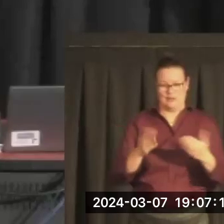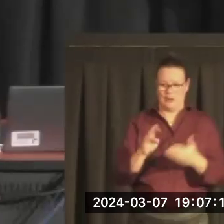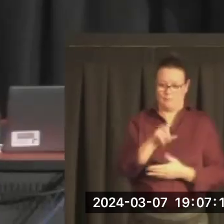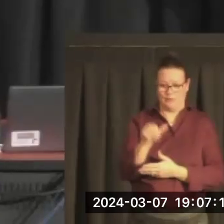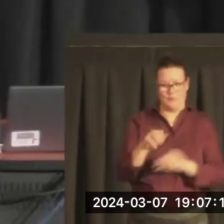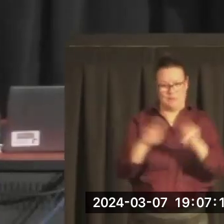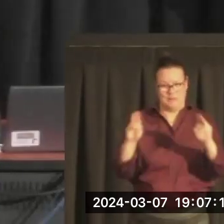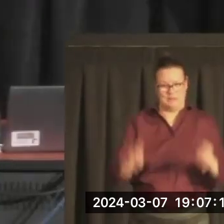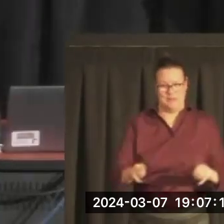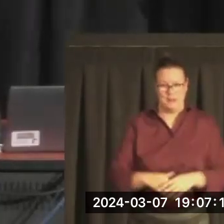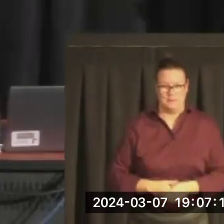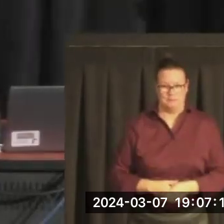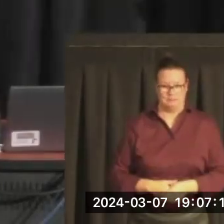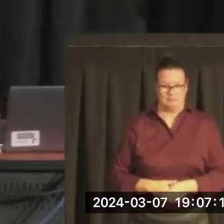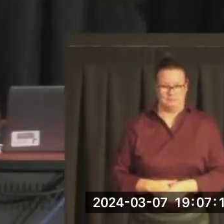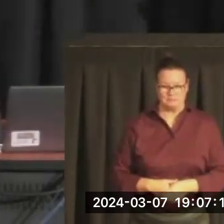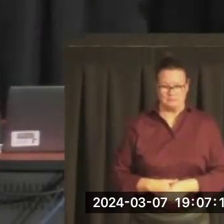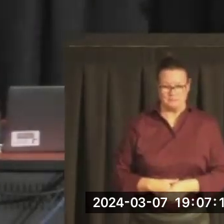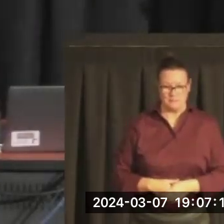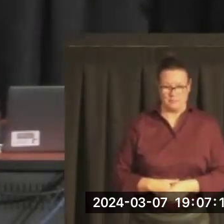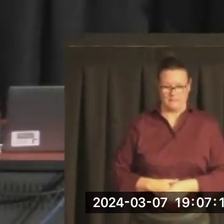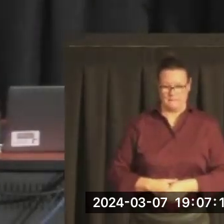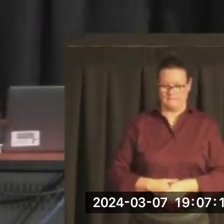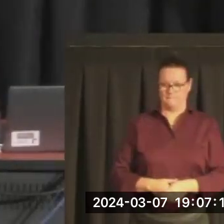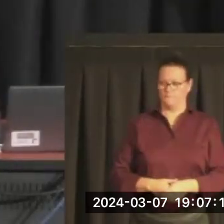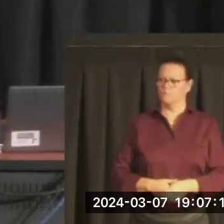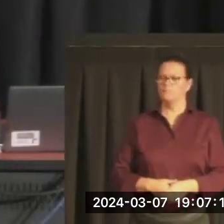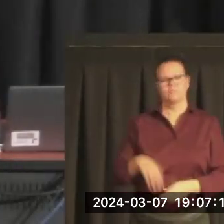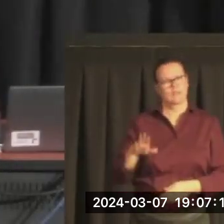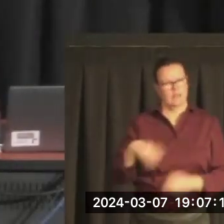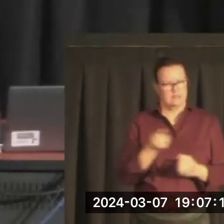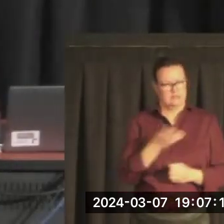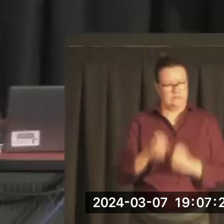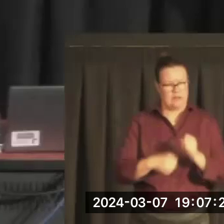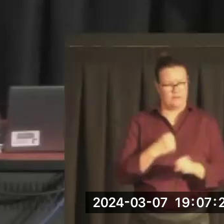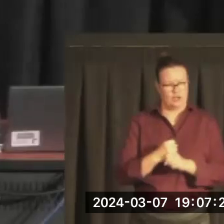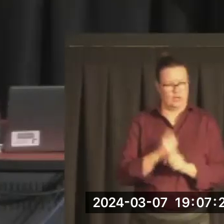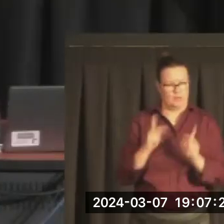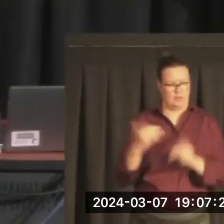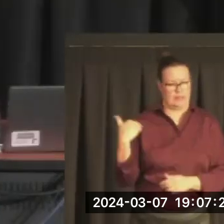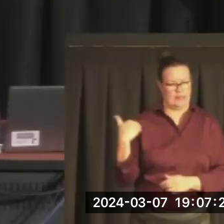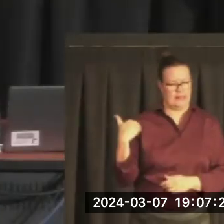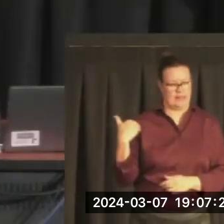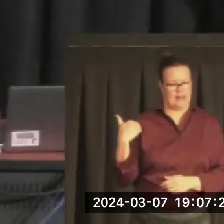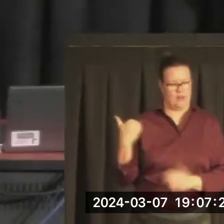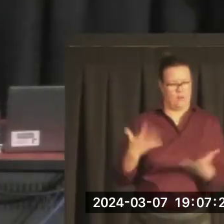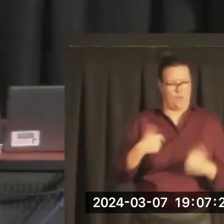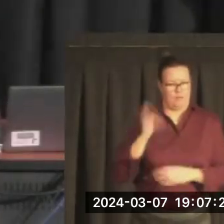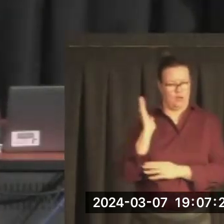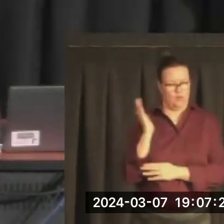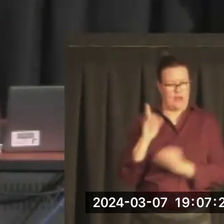I've been asked for a number of years to give a lecture about Mike and Maureen Mansfield, and